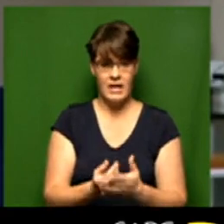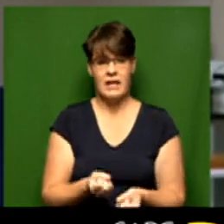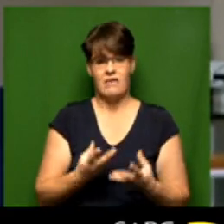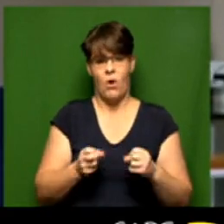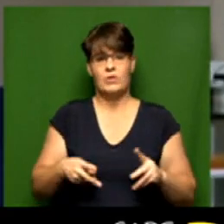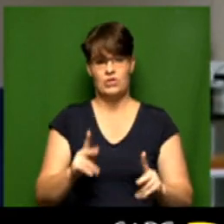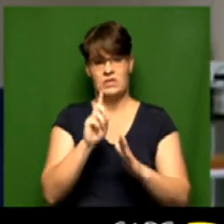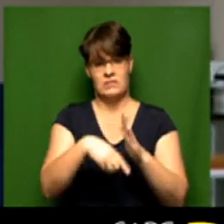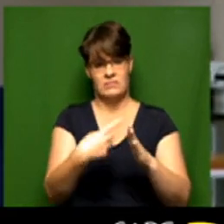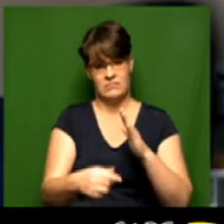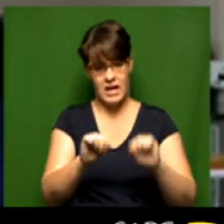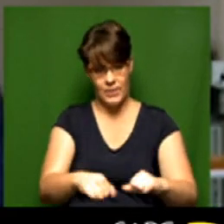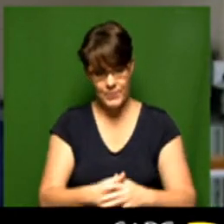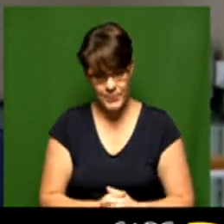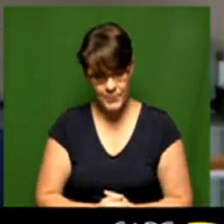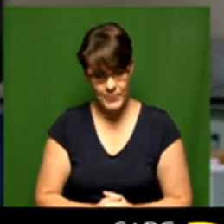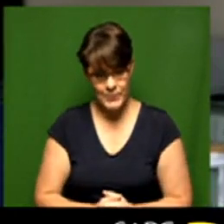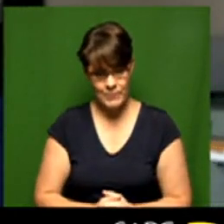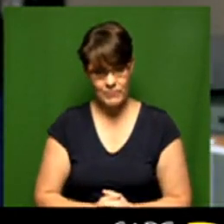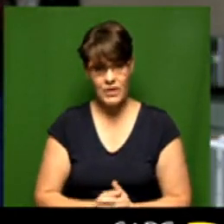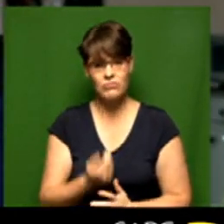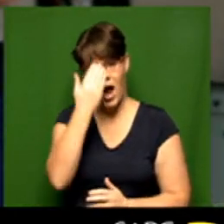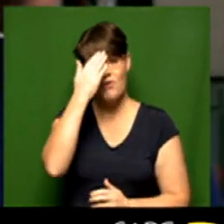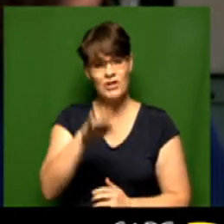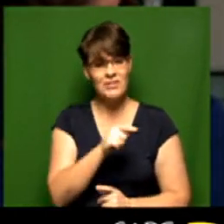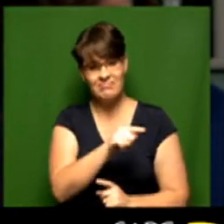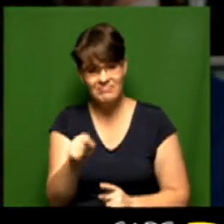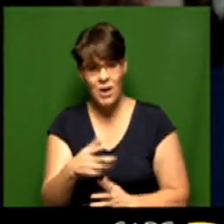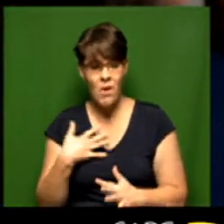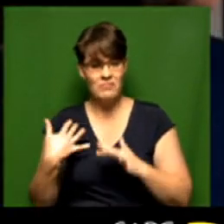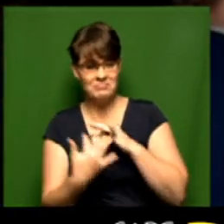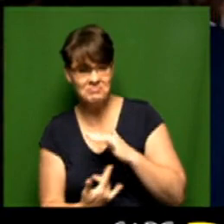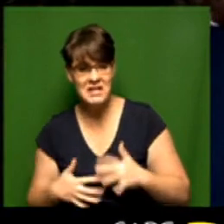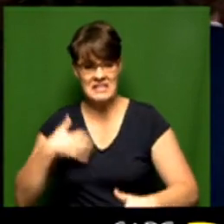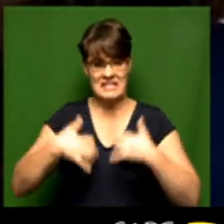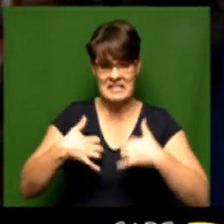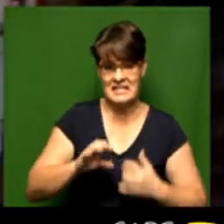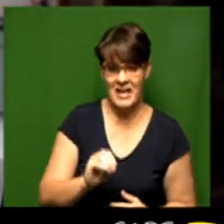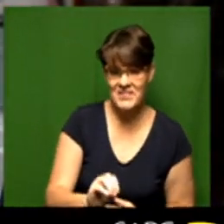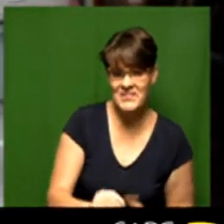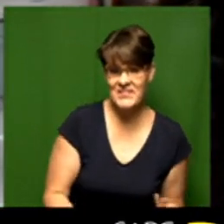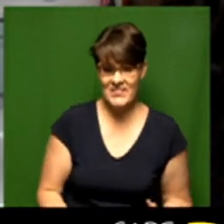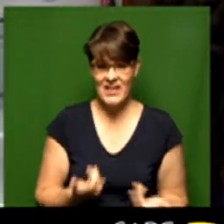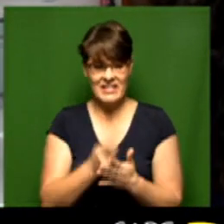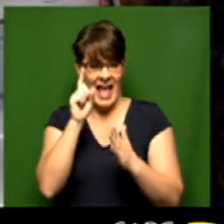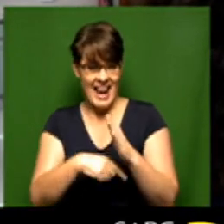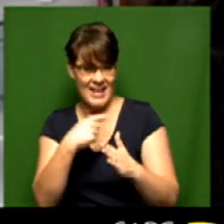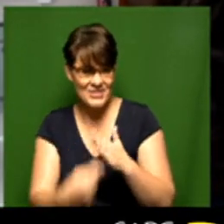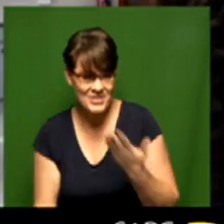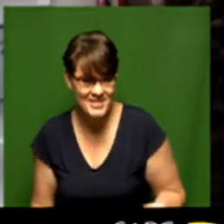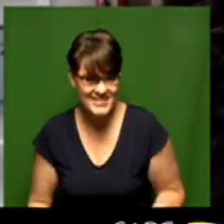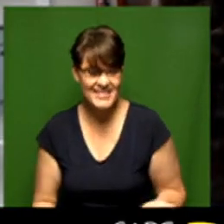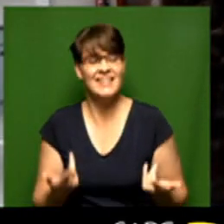us the opportunity to vote and then obviously speaking to the residents I'm sure there's a lot of euphoria here a lot of excitement it's election